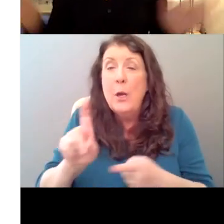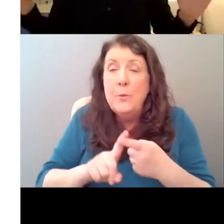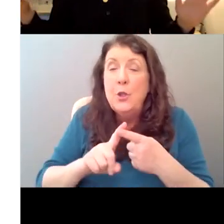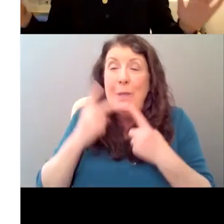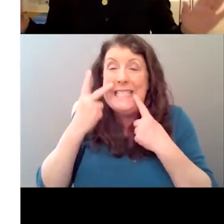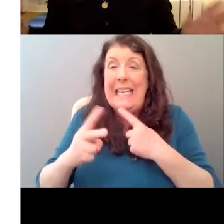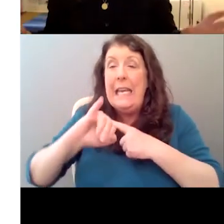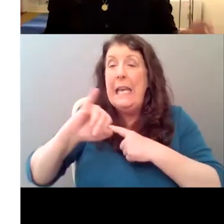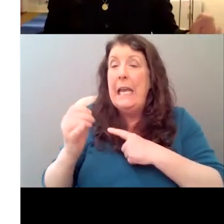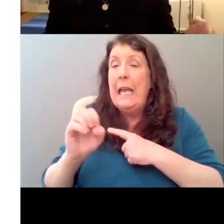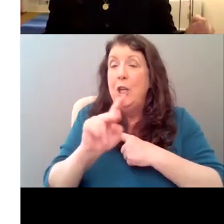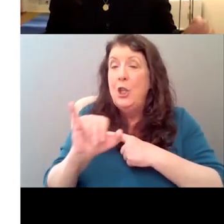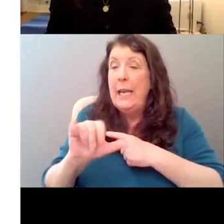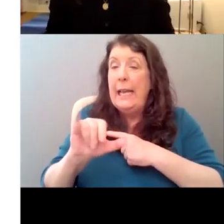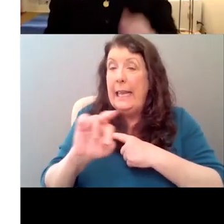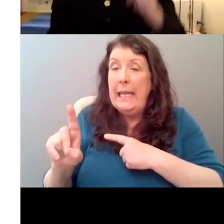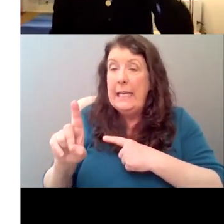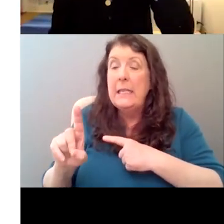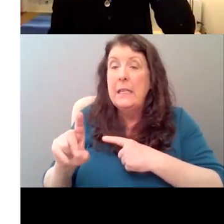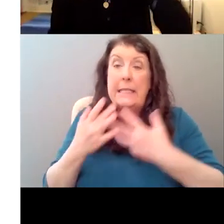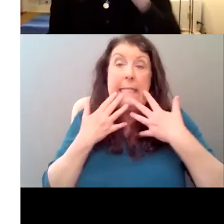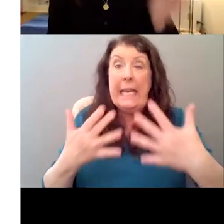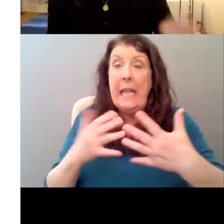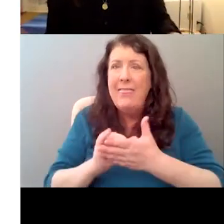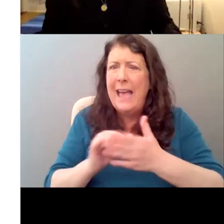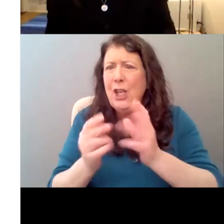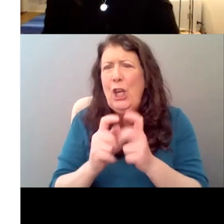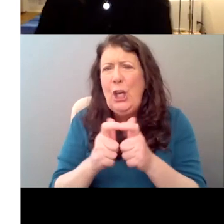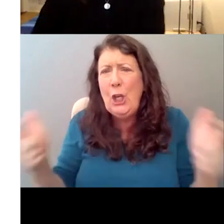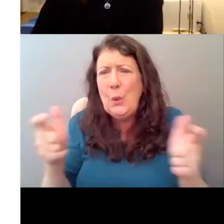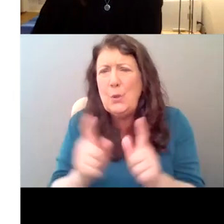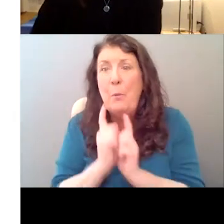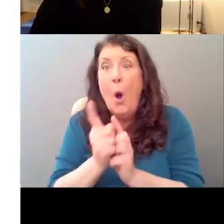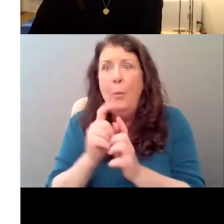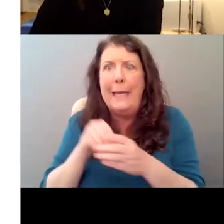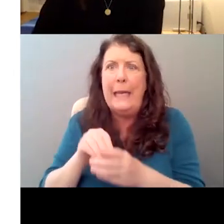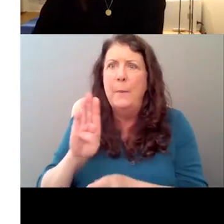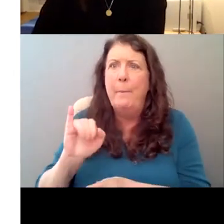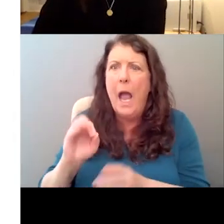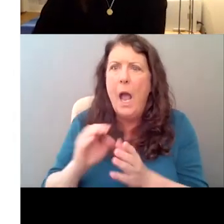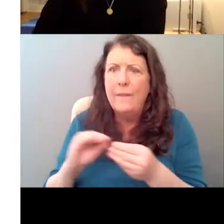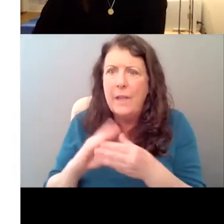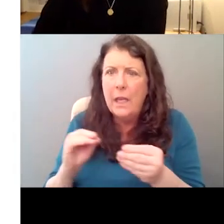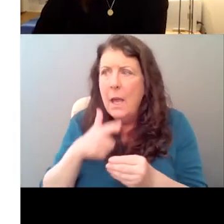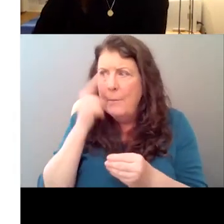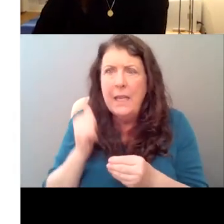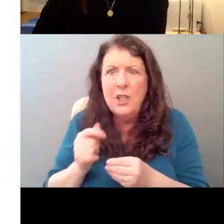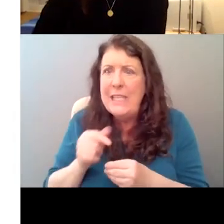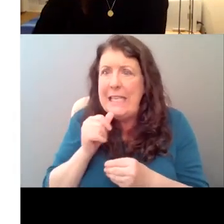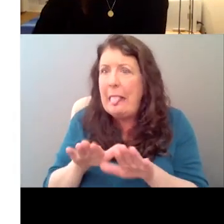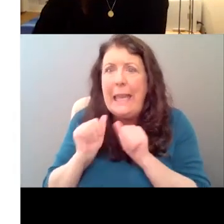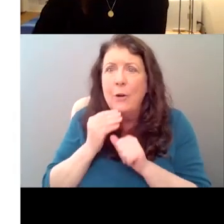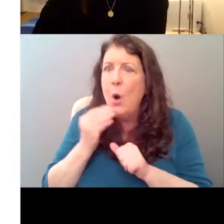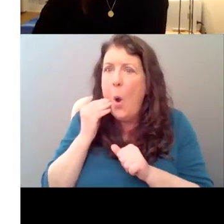big moment in the Dickinson biography because she didn't leave home that much and she didn't do that much. Um, so,